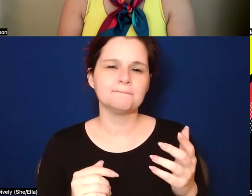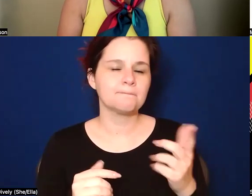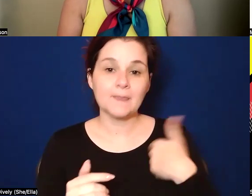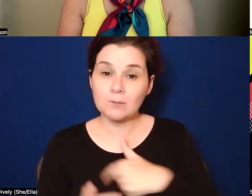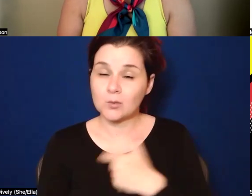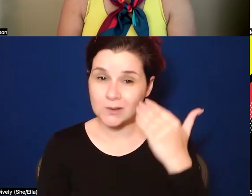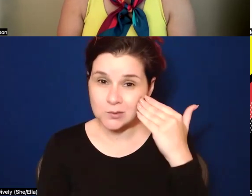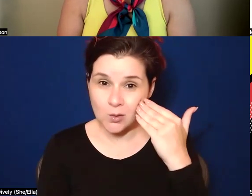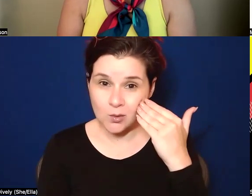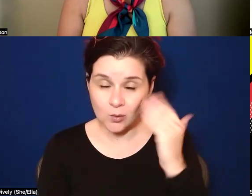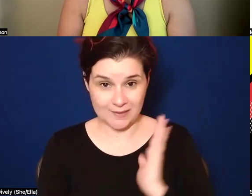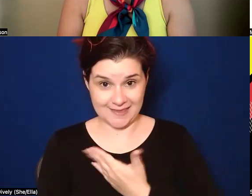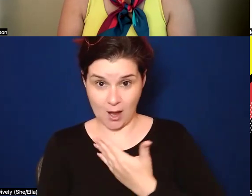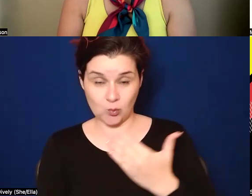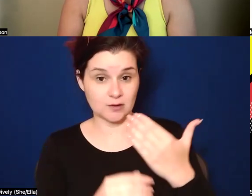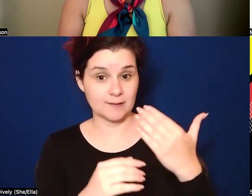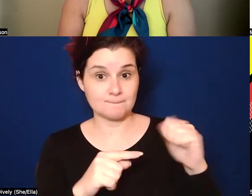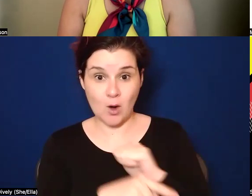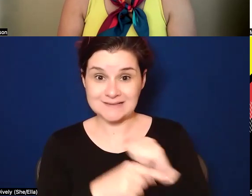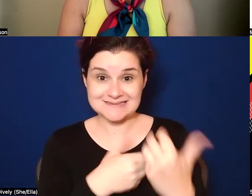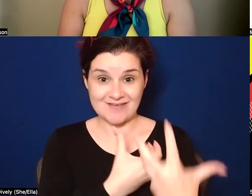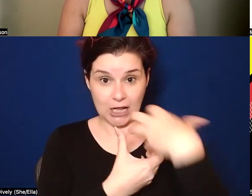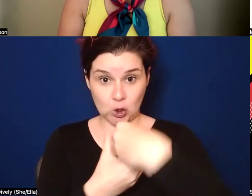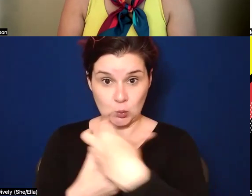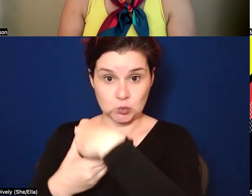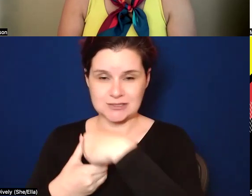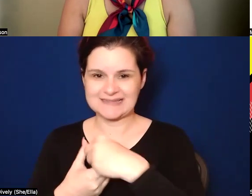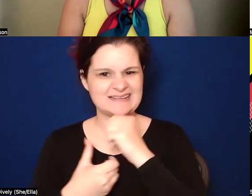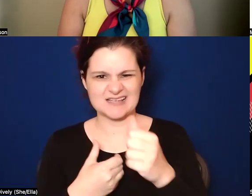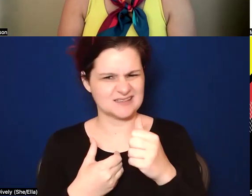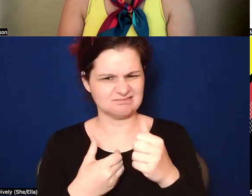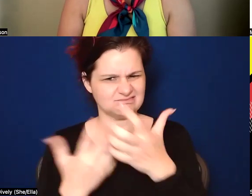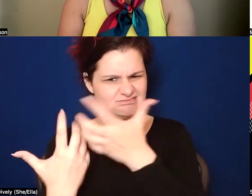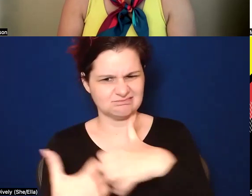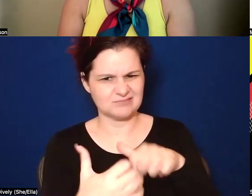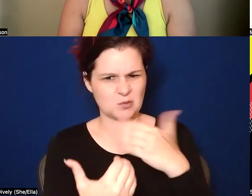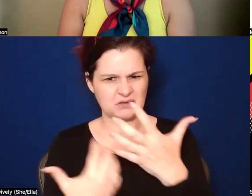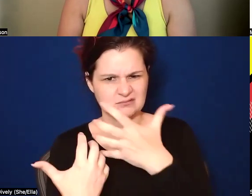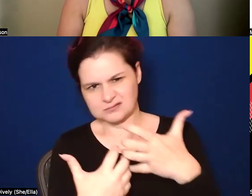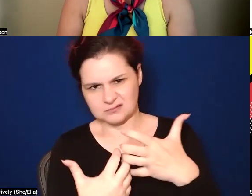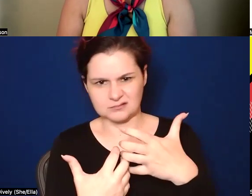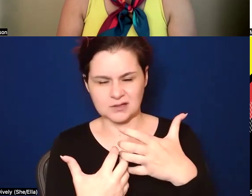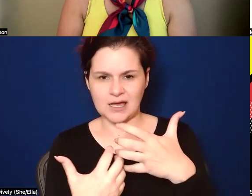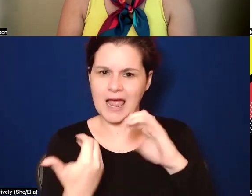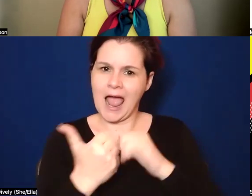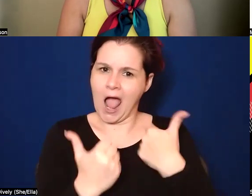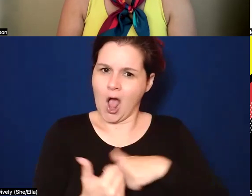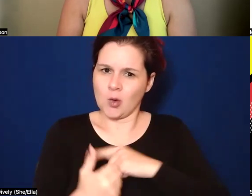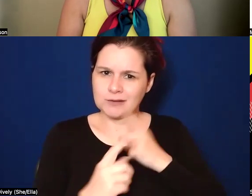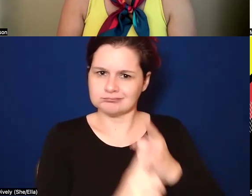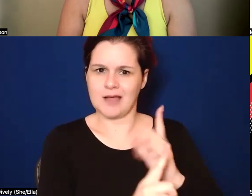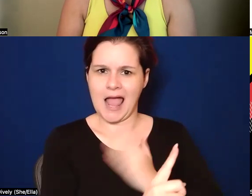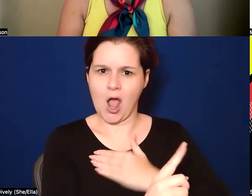know that our, with our practices of inclusion, that doesn't, that doesn't flow well, um, you know, and, and the ways that we do our work.